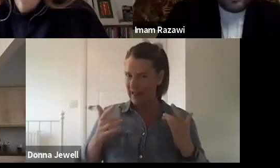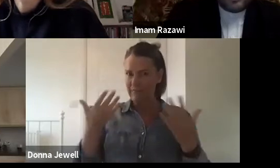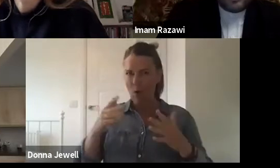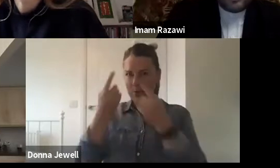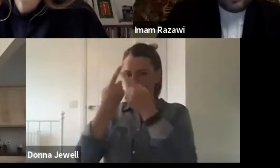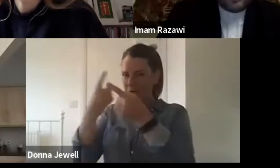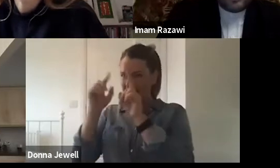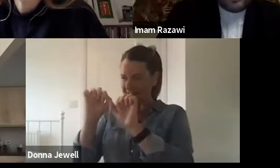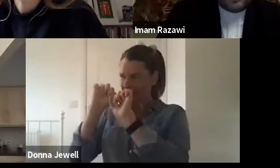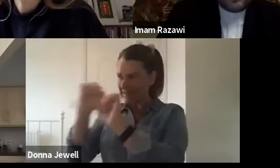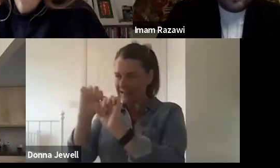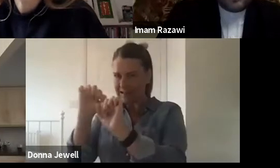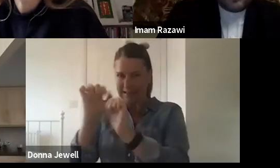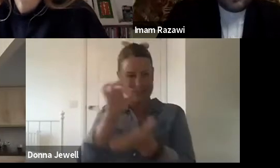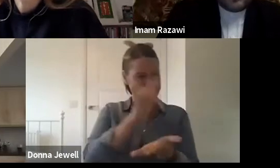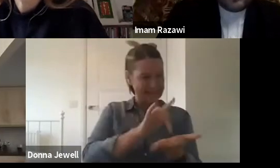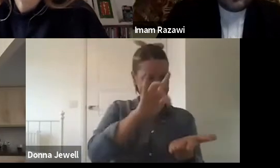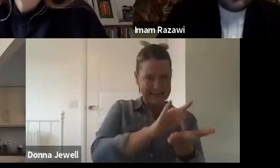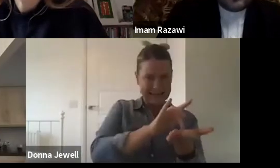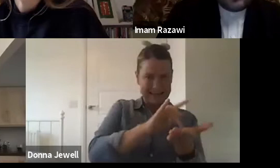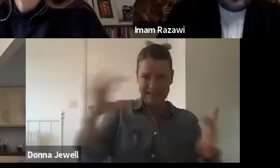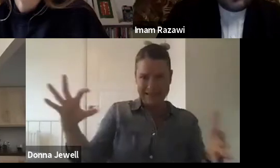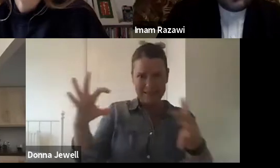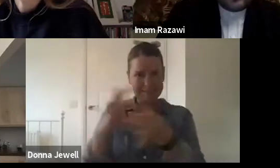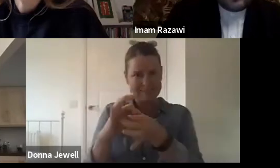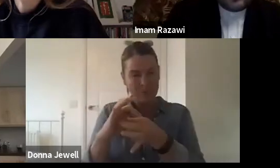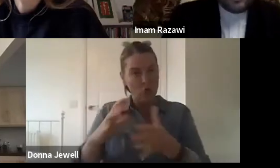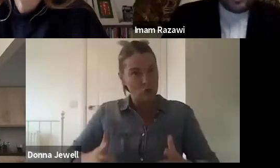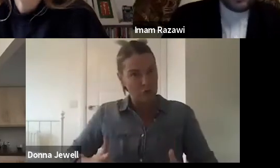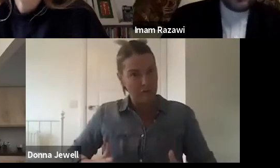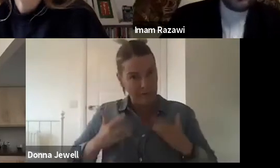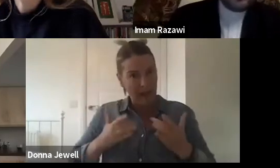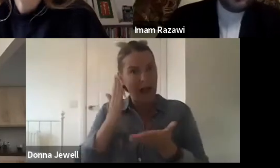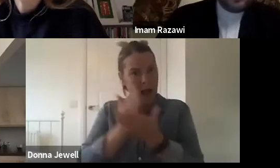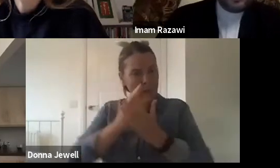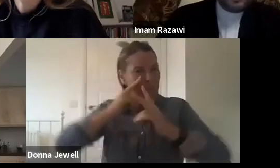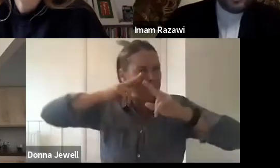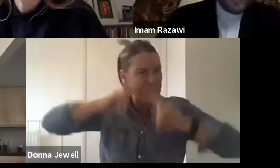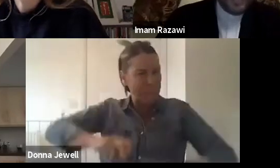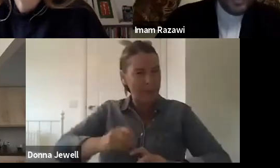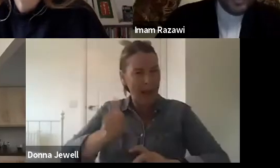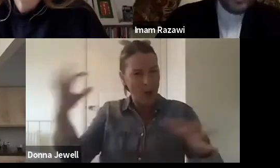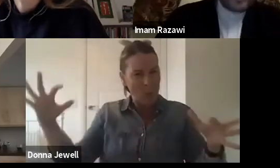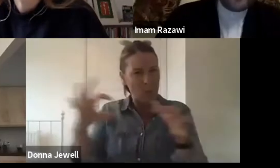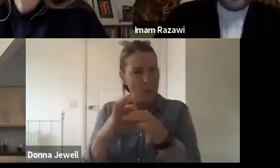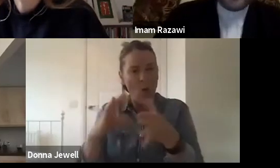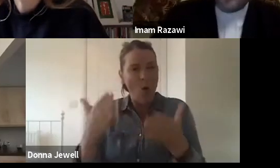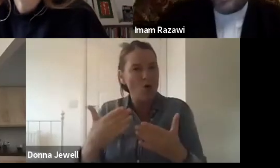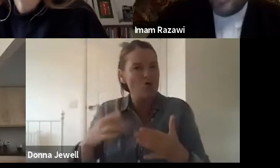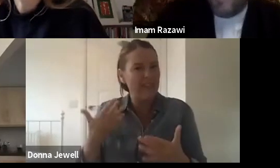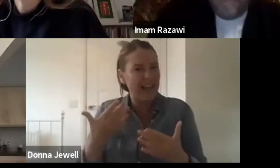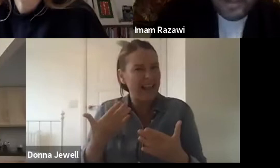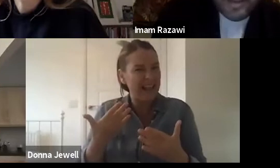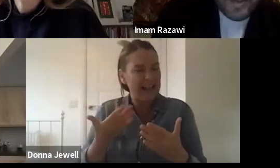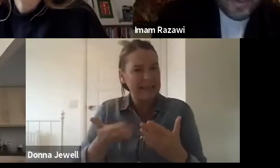do you think we've interrogated that enough? Or is there more that can be done? Thank you very much for that.